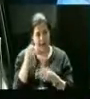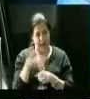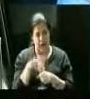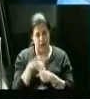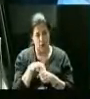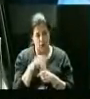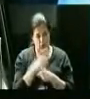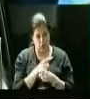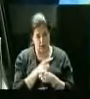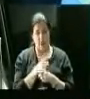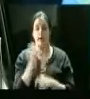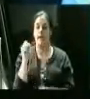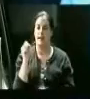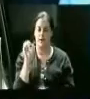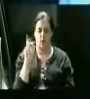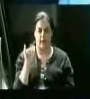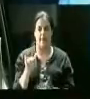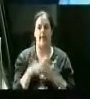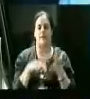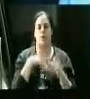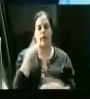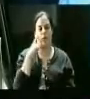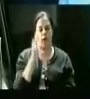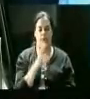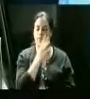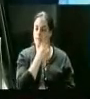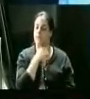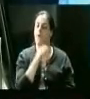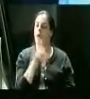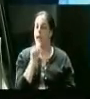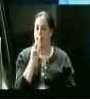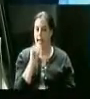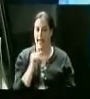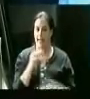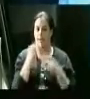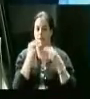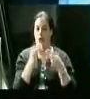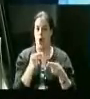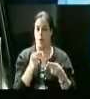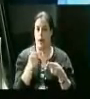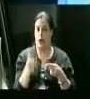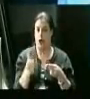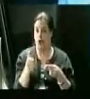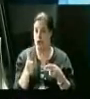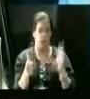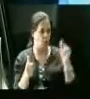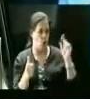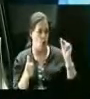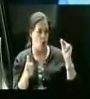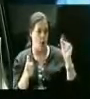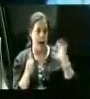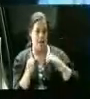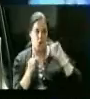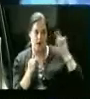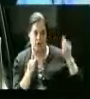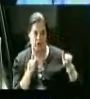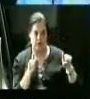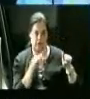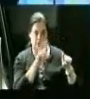vote? That's correct, right? Okay. That's what I thought. But Amy is nominating her. No, I have question.